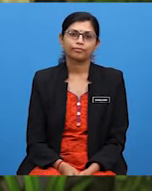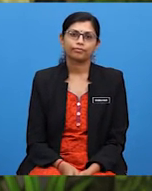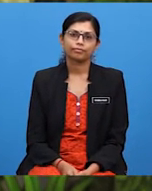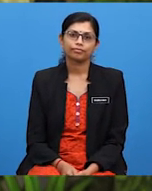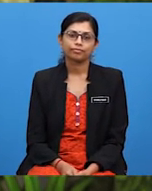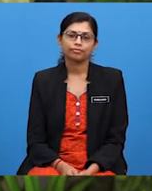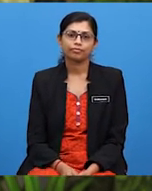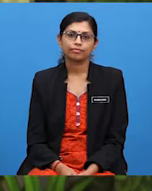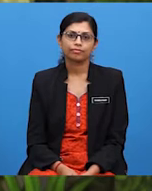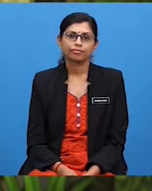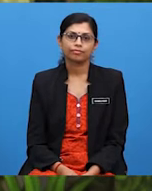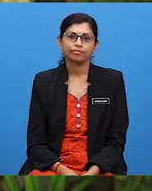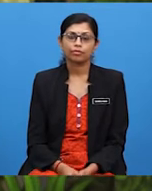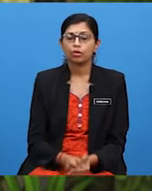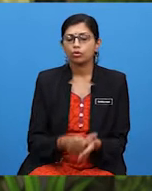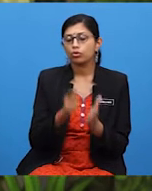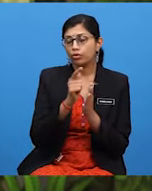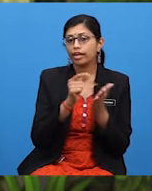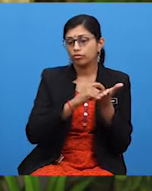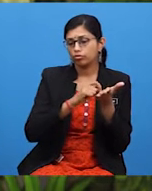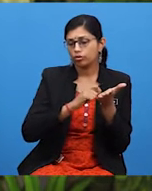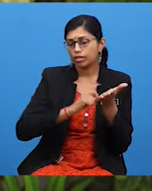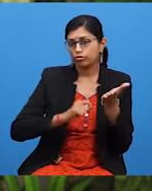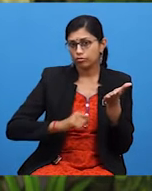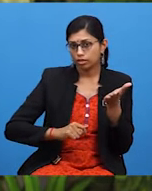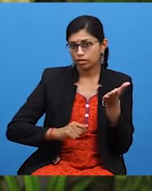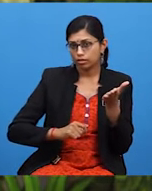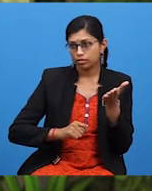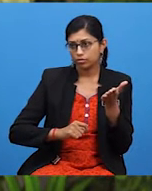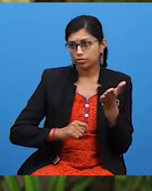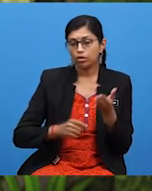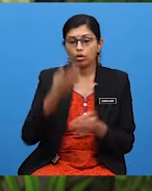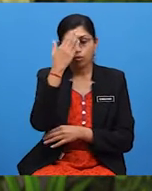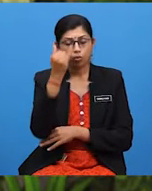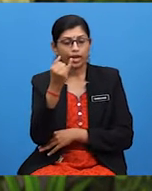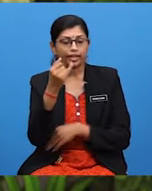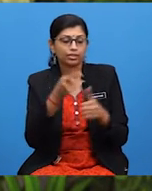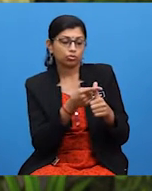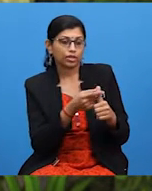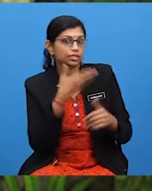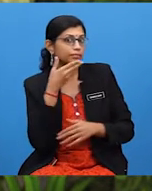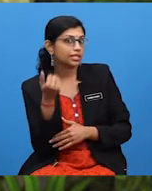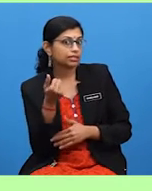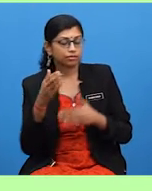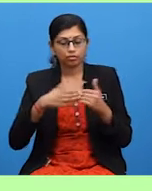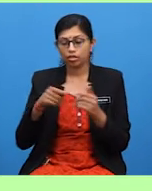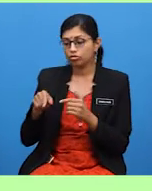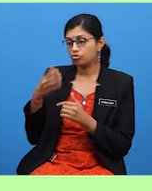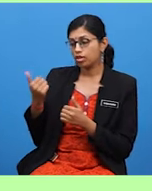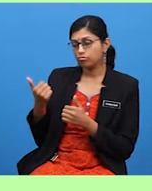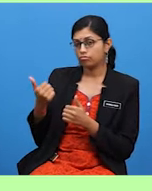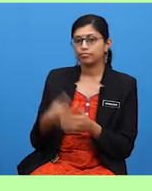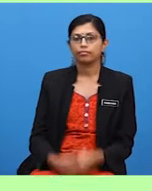Make a list of reasons why one activity is better than the others. For